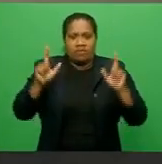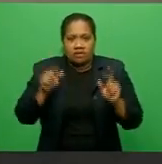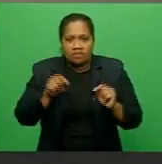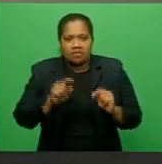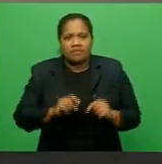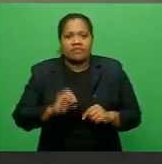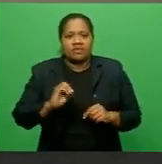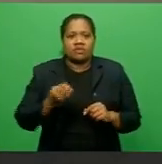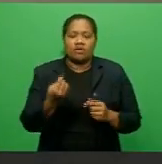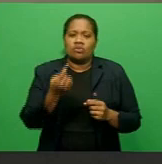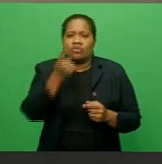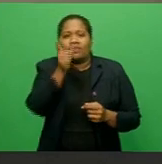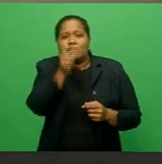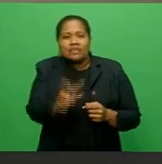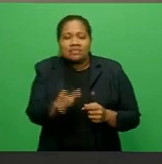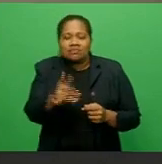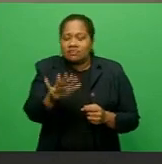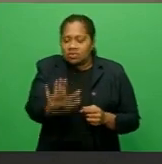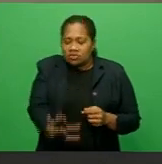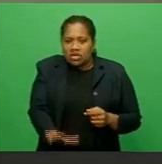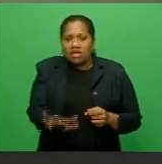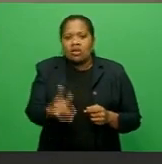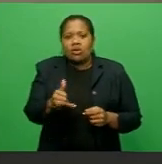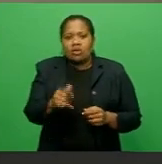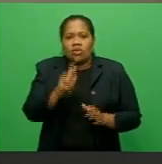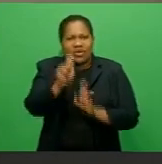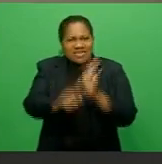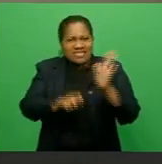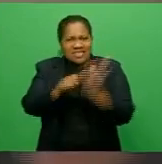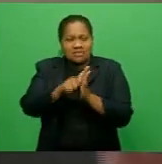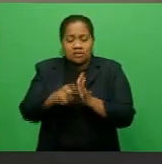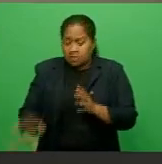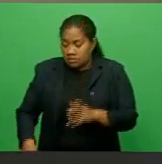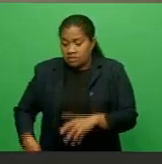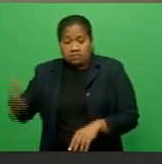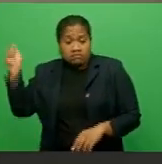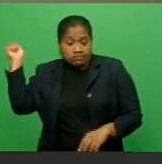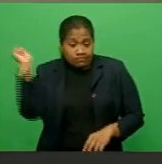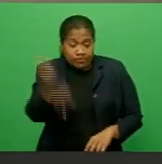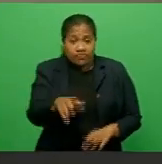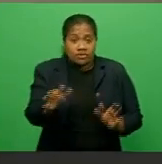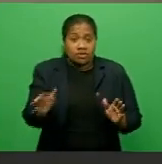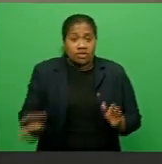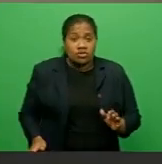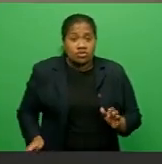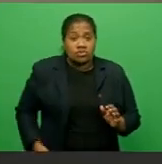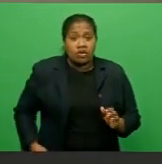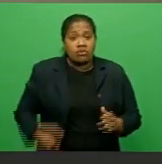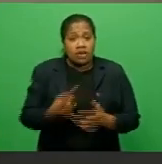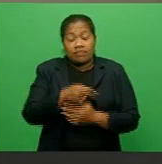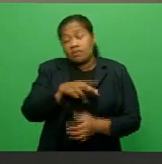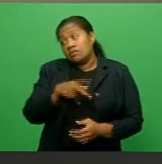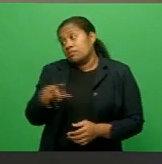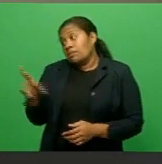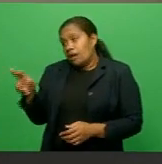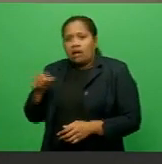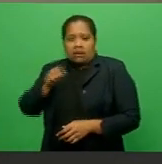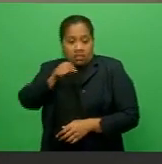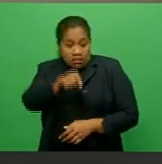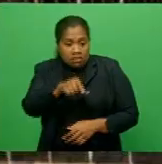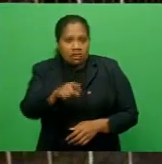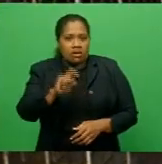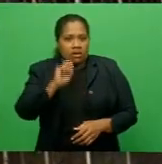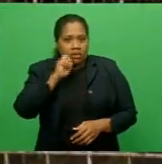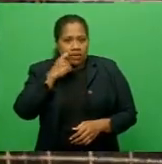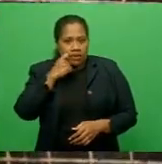a child, might be a teenager, throws a sticker or stone at a dog and then walks away. And the dog's got itself all